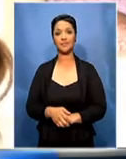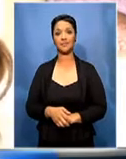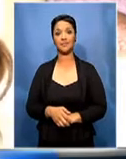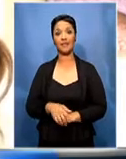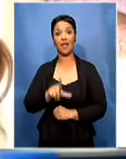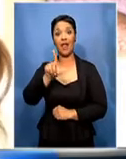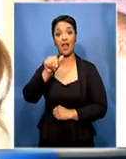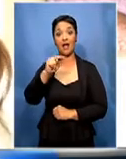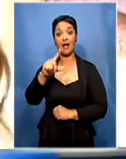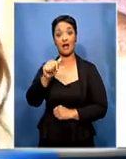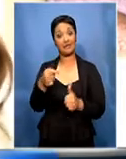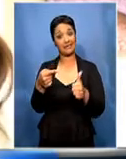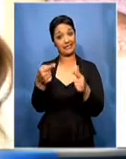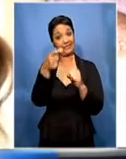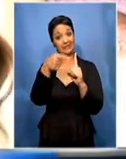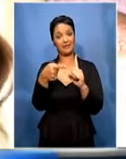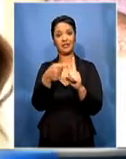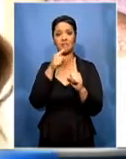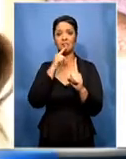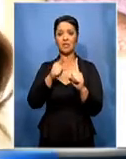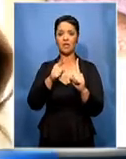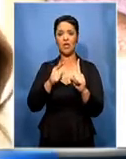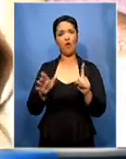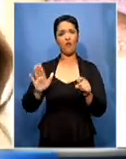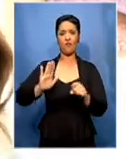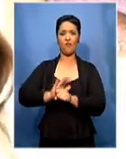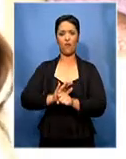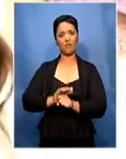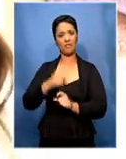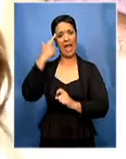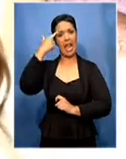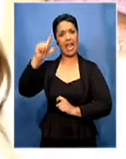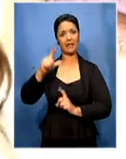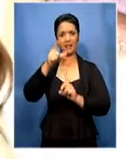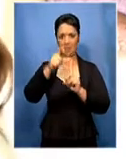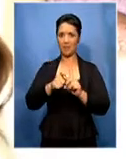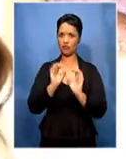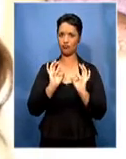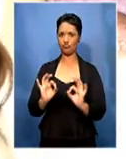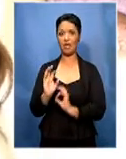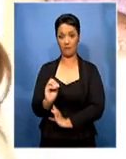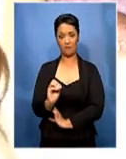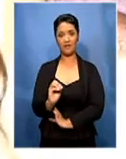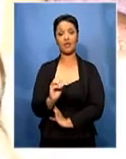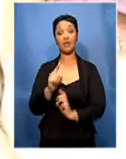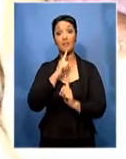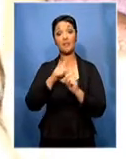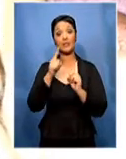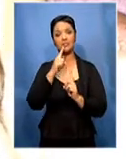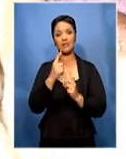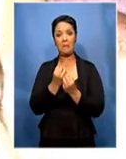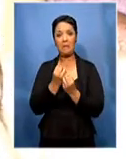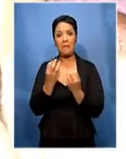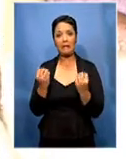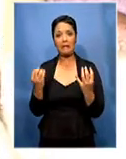of Pais Lange is one of jurisprudence of great judicial minds like Arthur Chaskilson before him and that of the